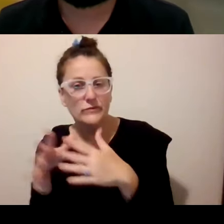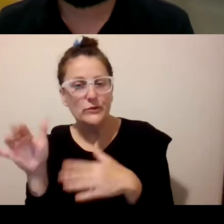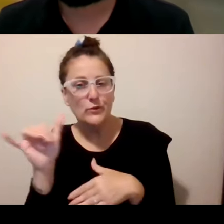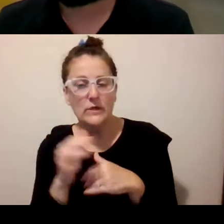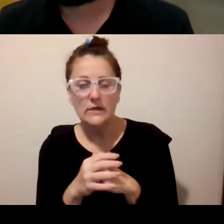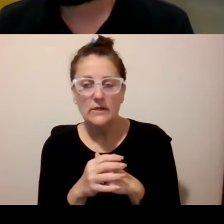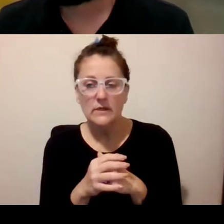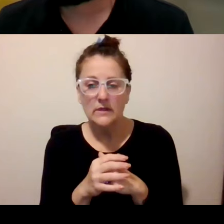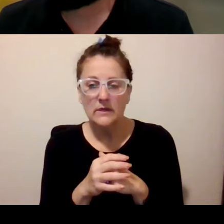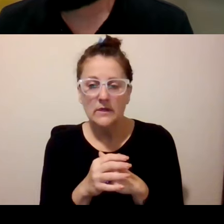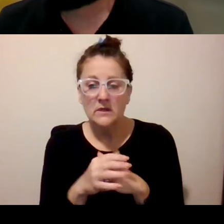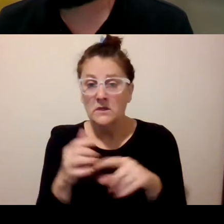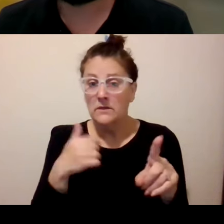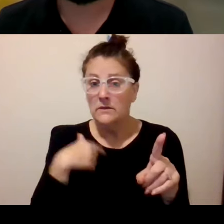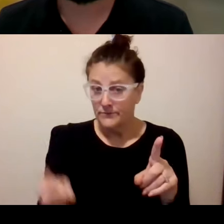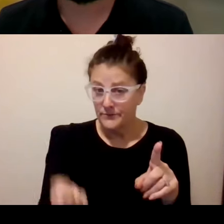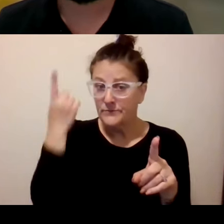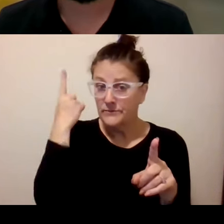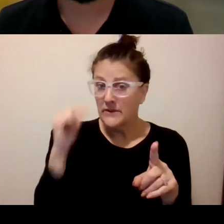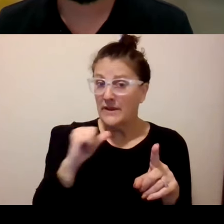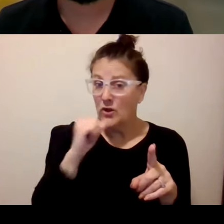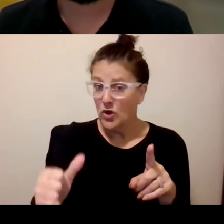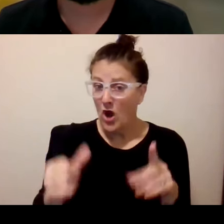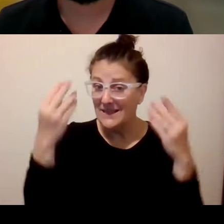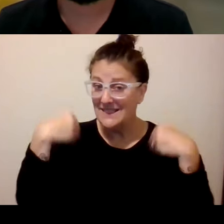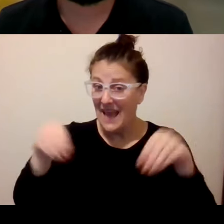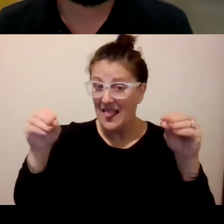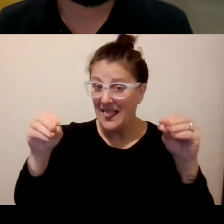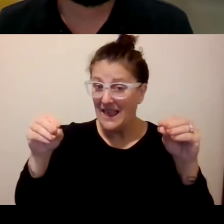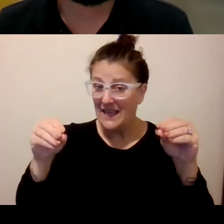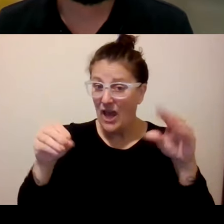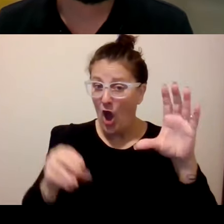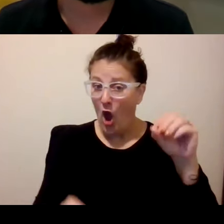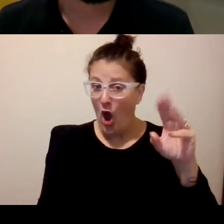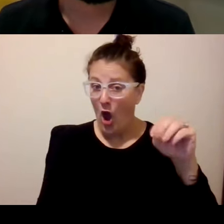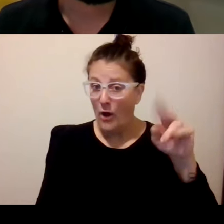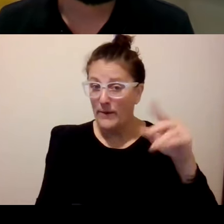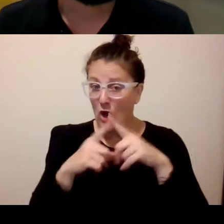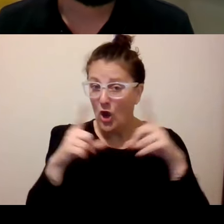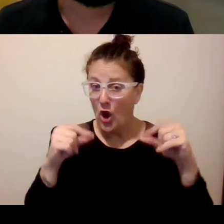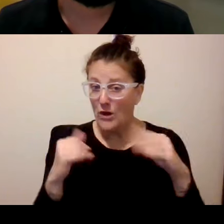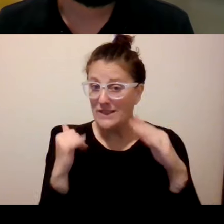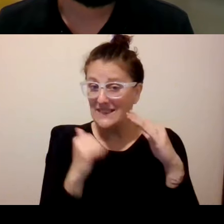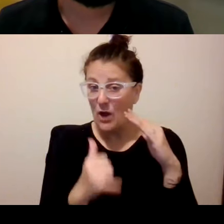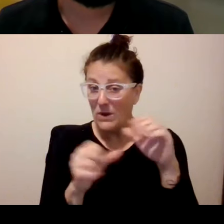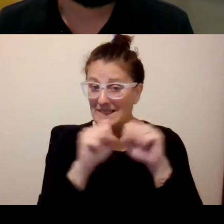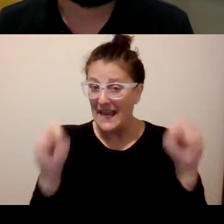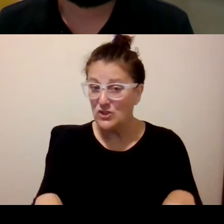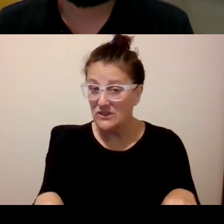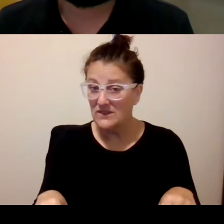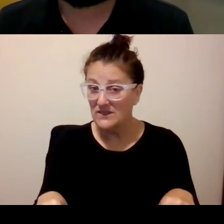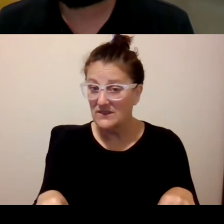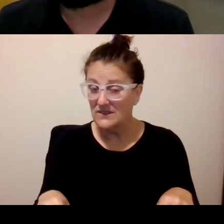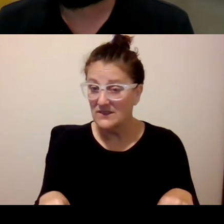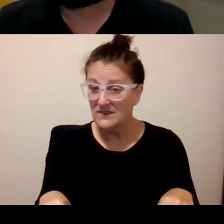and i'm understanding that they're not going to be selling omni cards in subway stations um